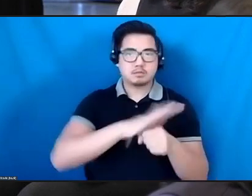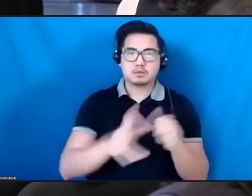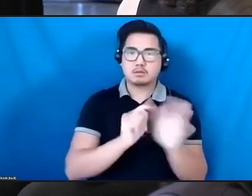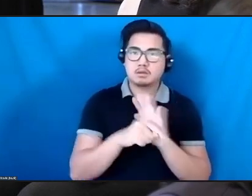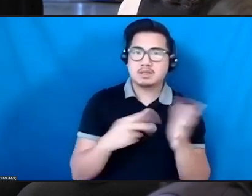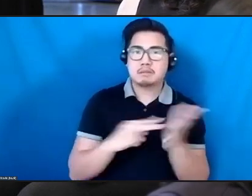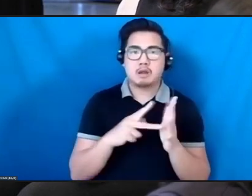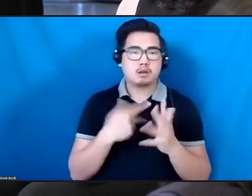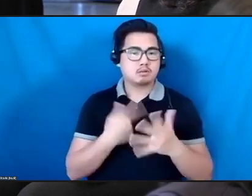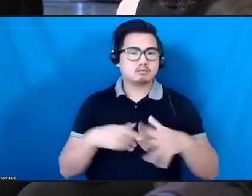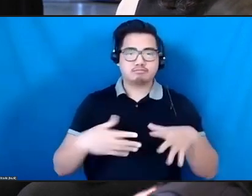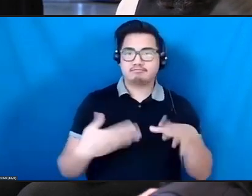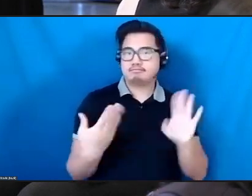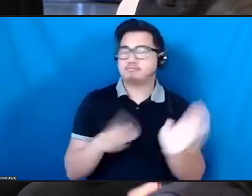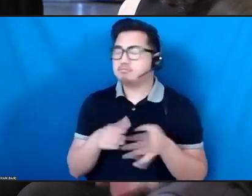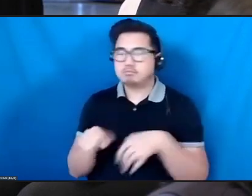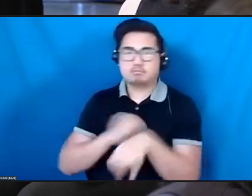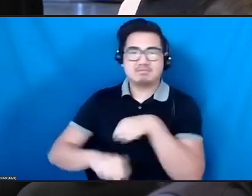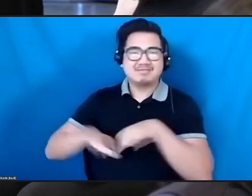need for probably decades.